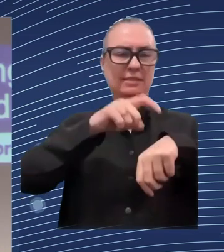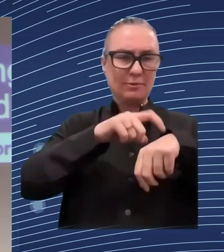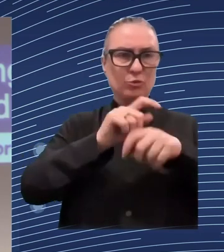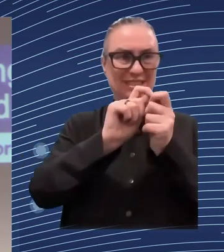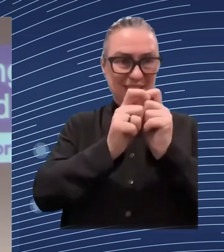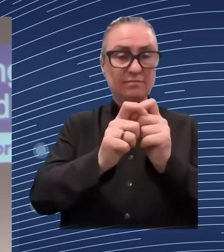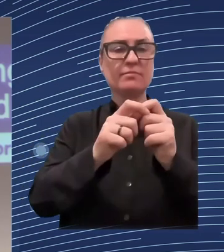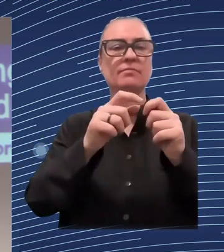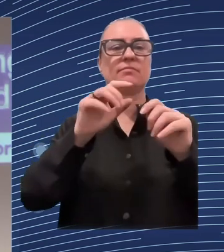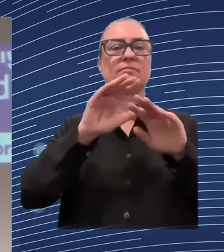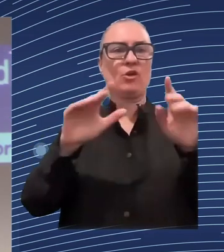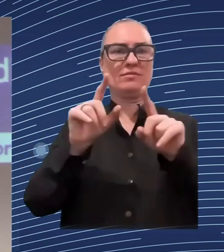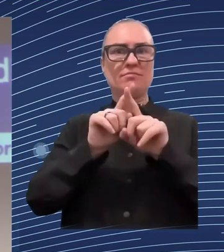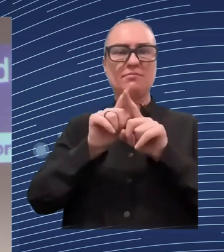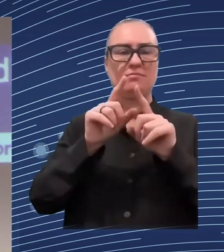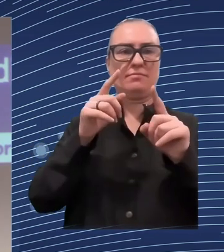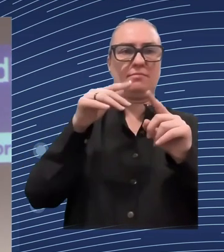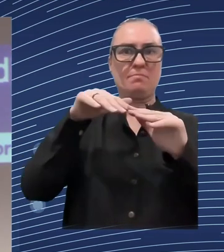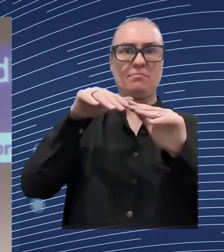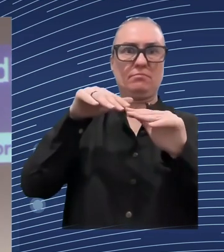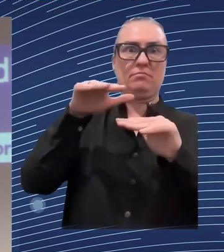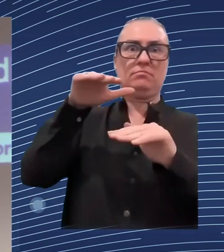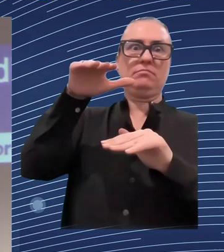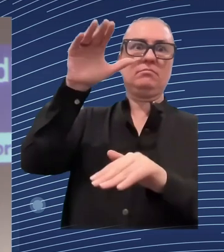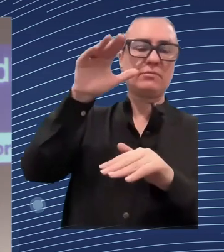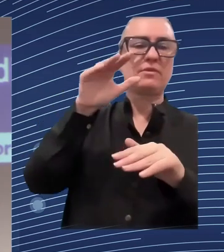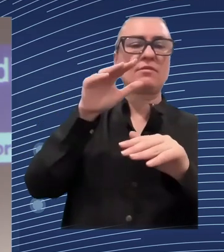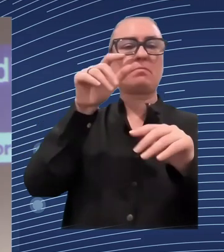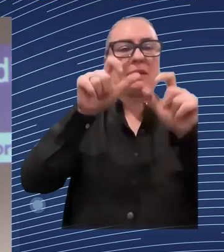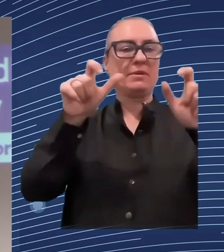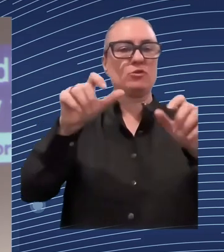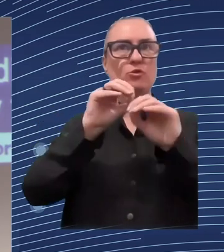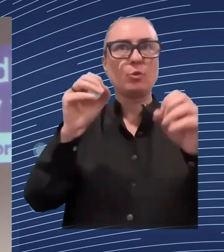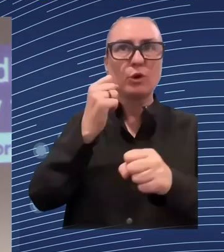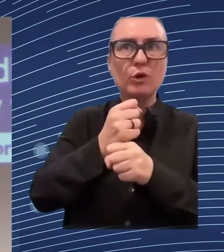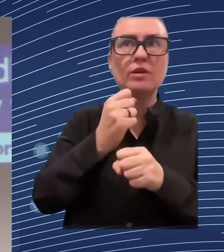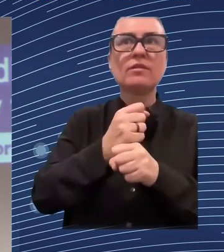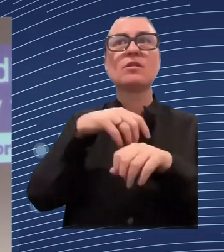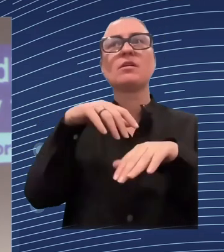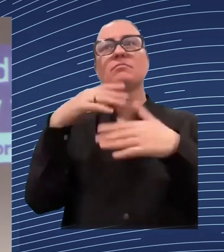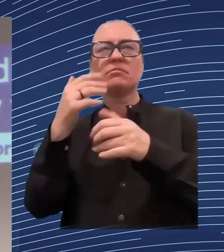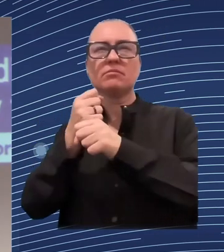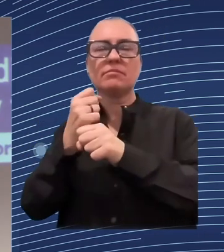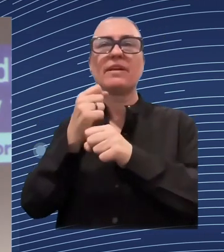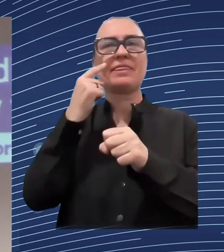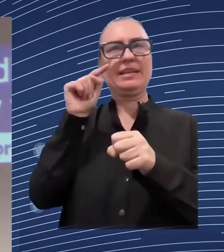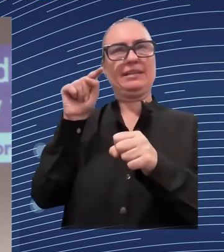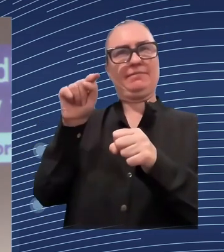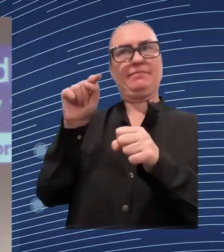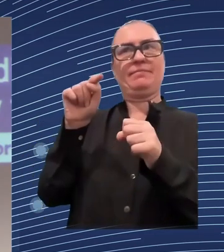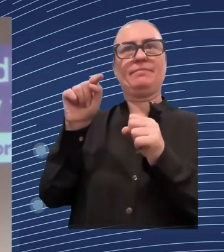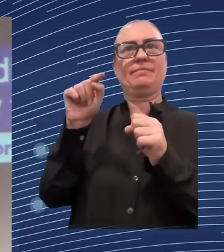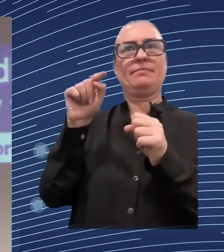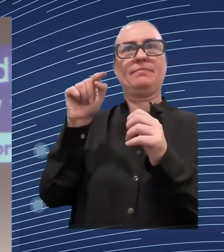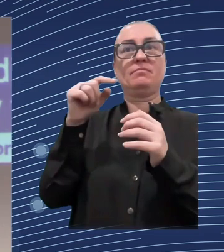is that we need to try to look at the post-2020, where things have